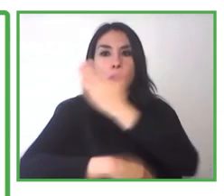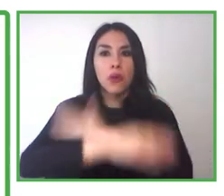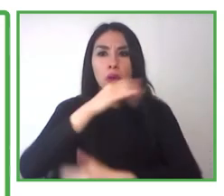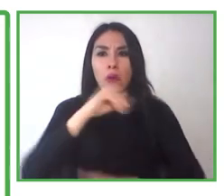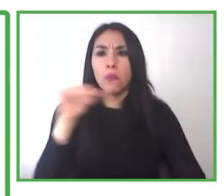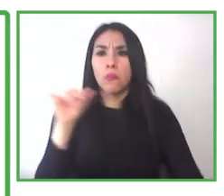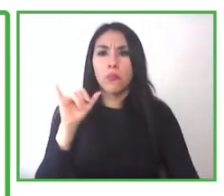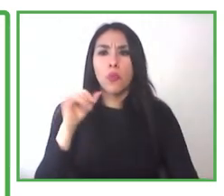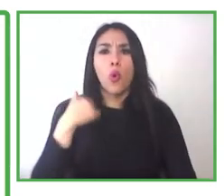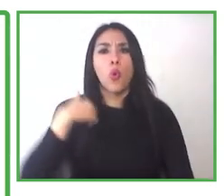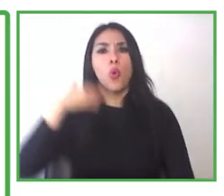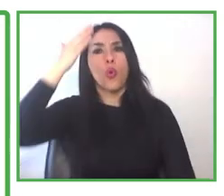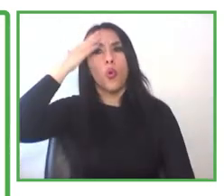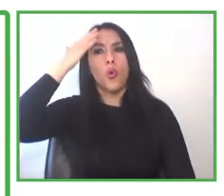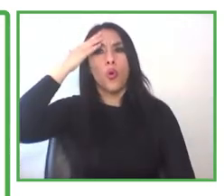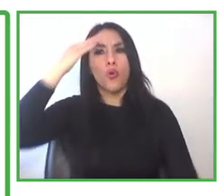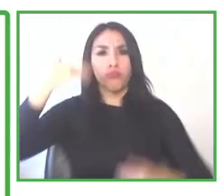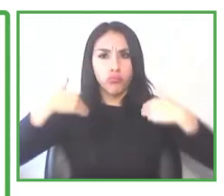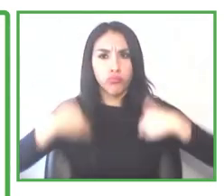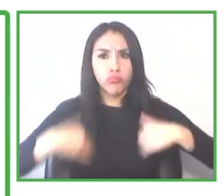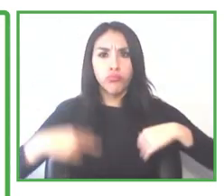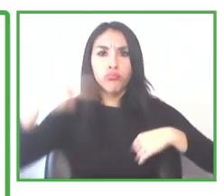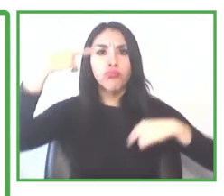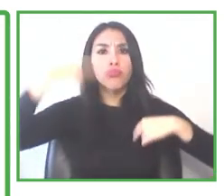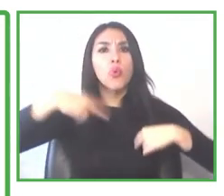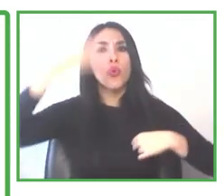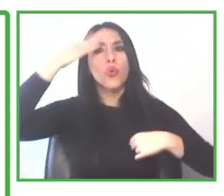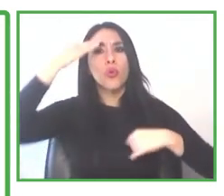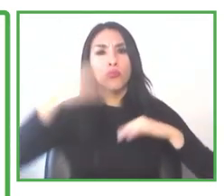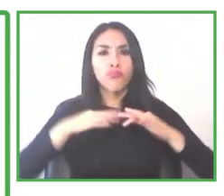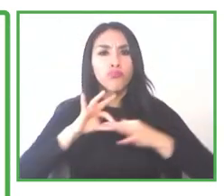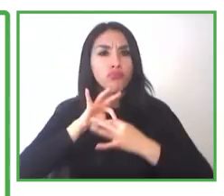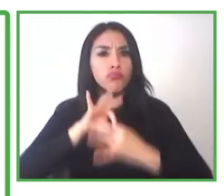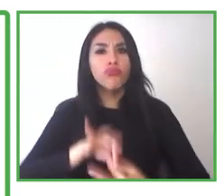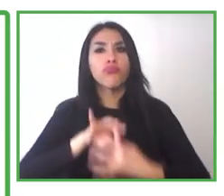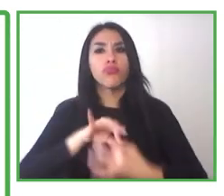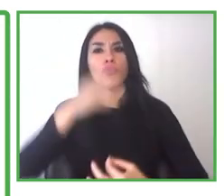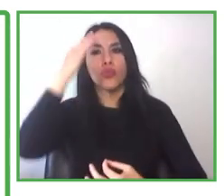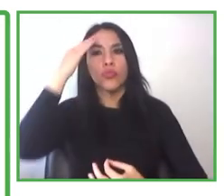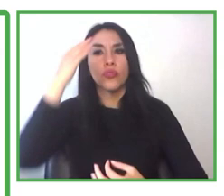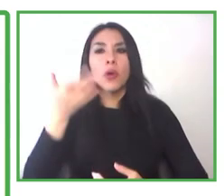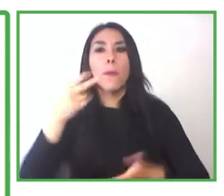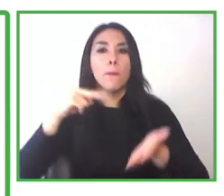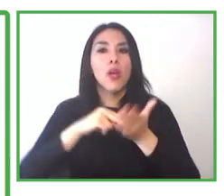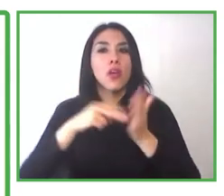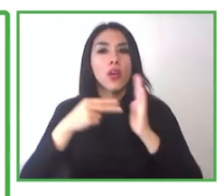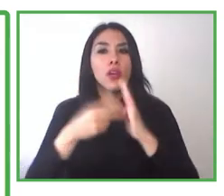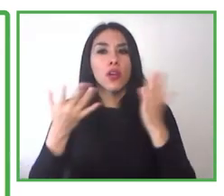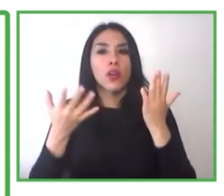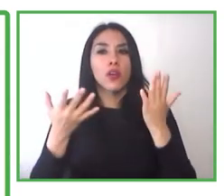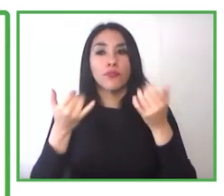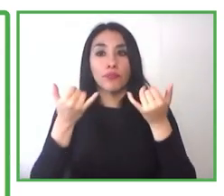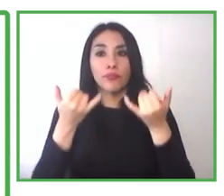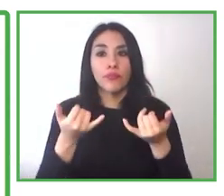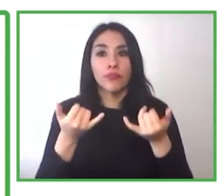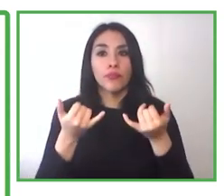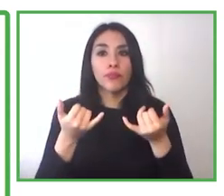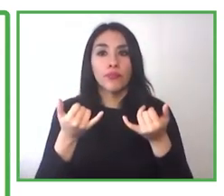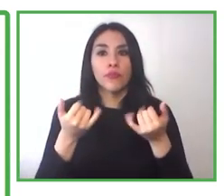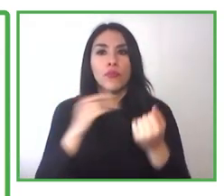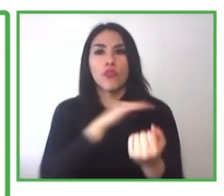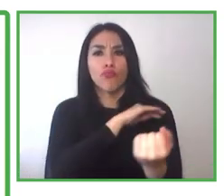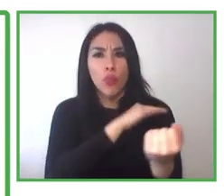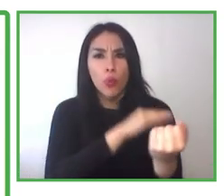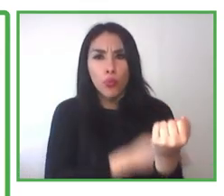to be able to develop a working function which is defined by reproductive sectors. And this is one of the